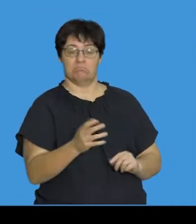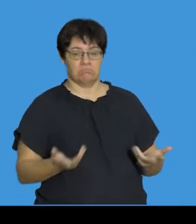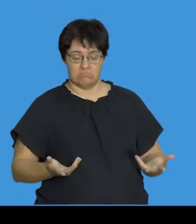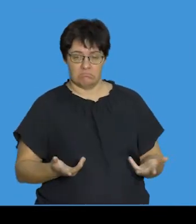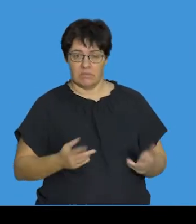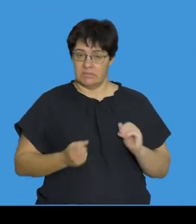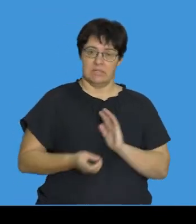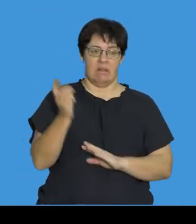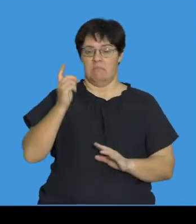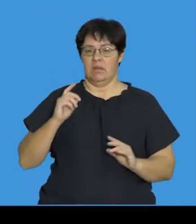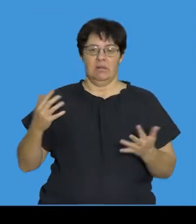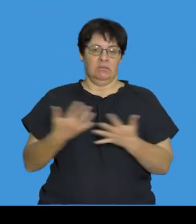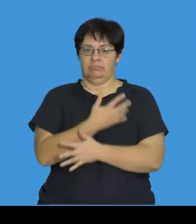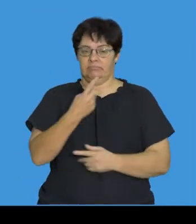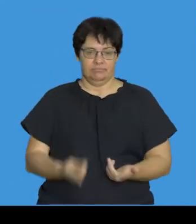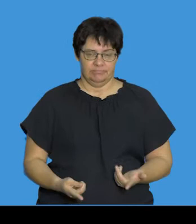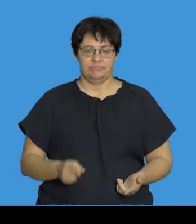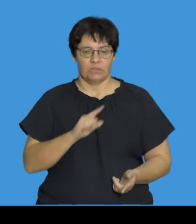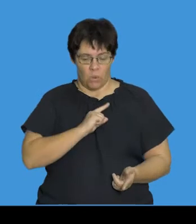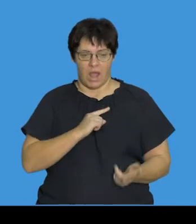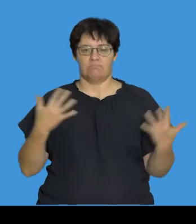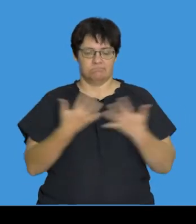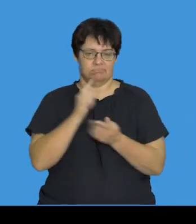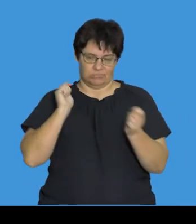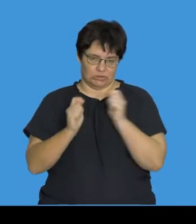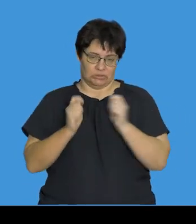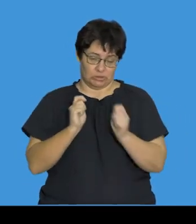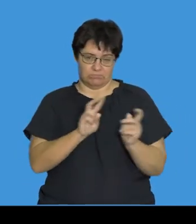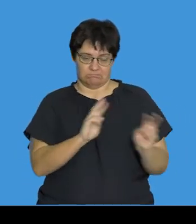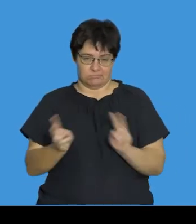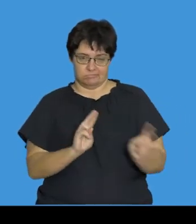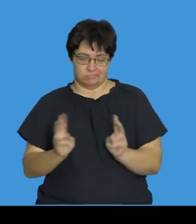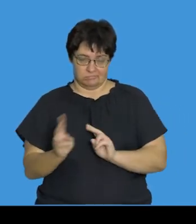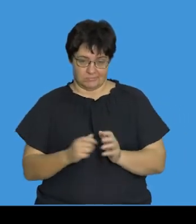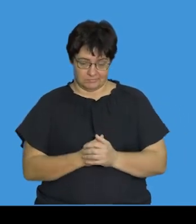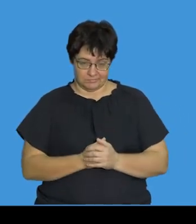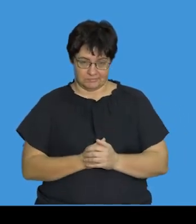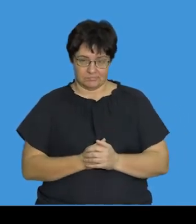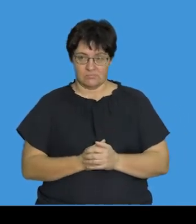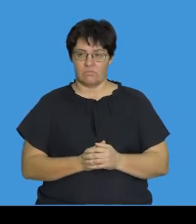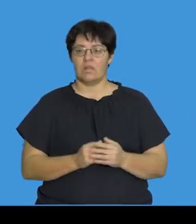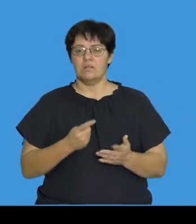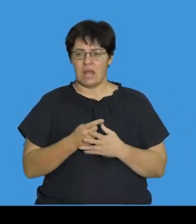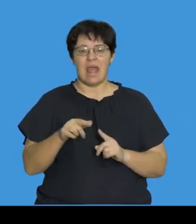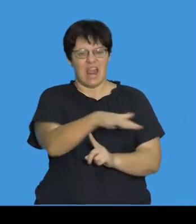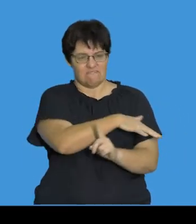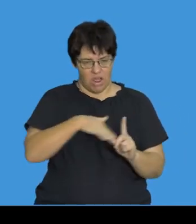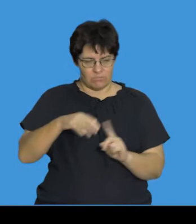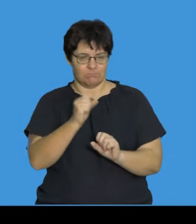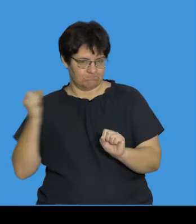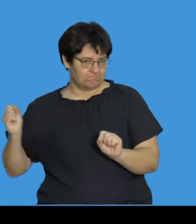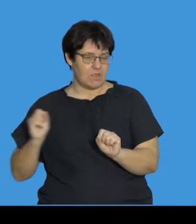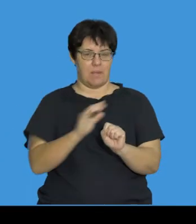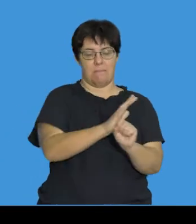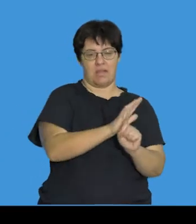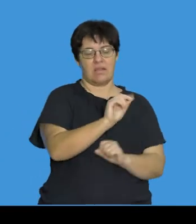they can suddenly develop, and that's often because of the rapid rate of replication. We also know that there are certain environmental factors